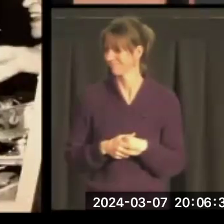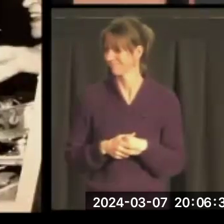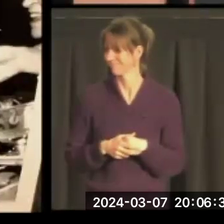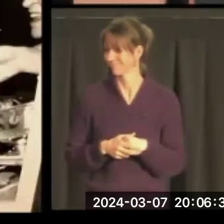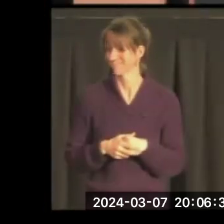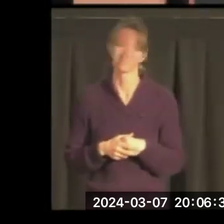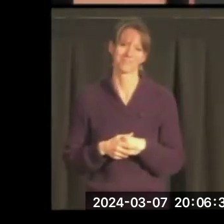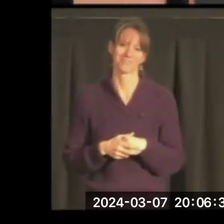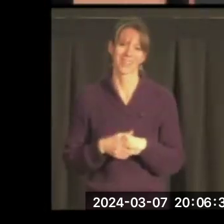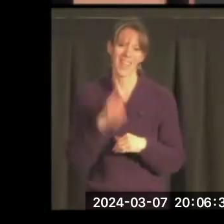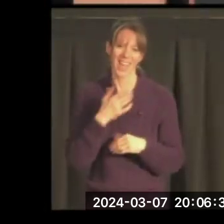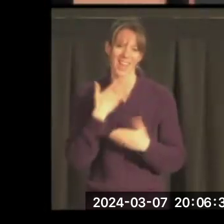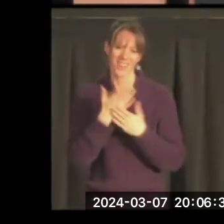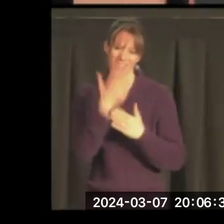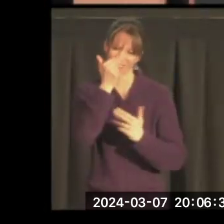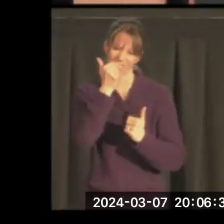And had a good sense of humor.